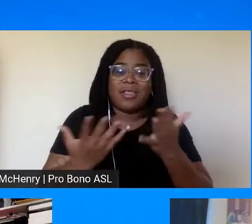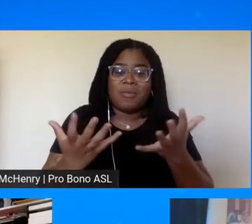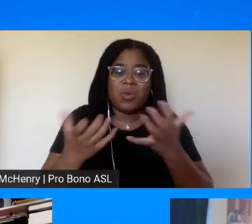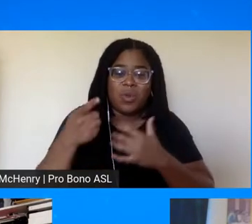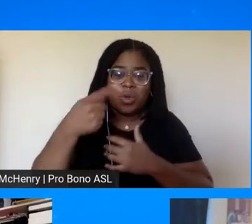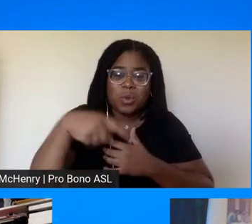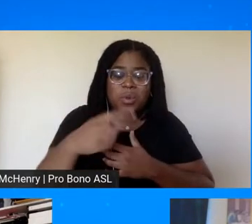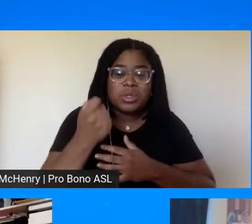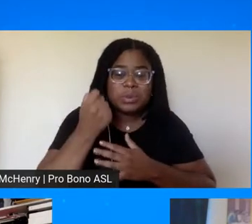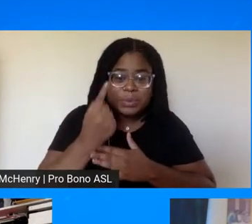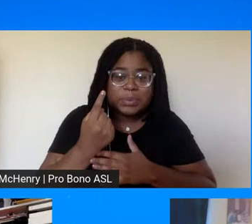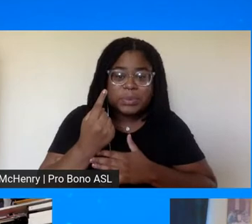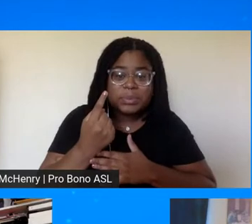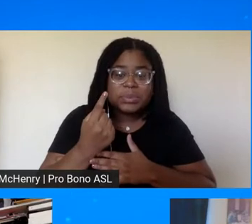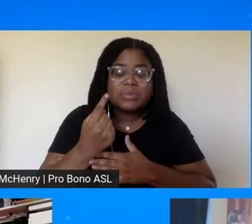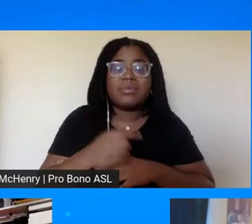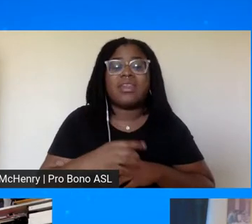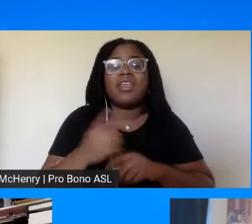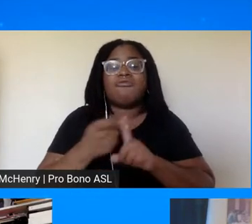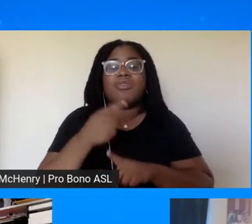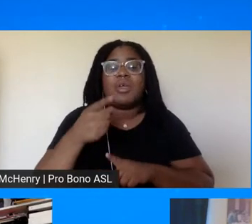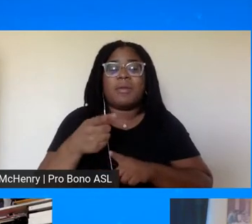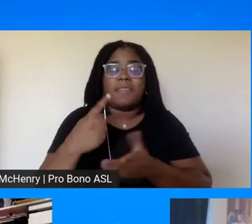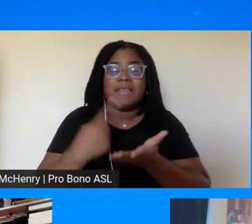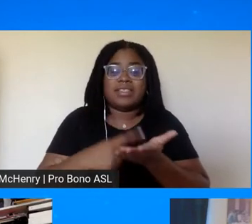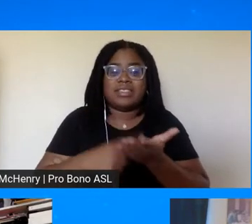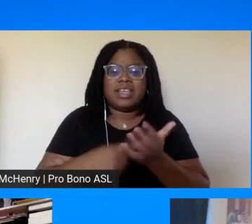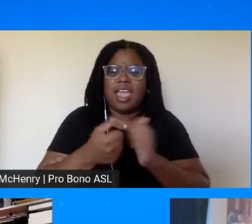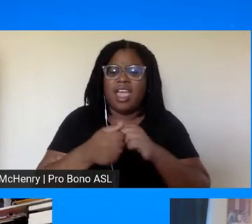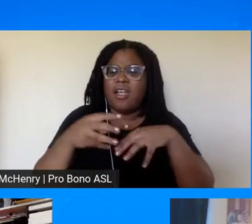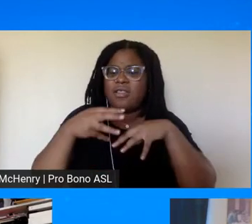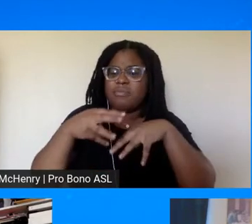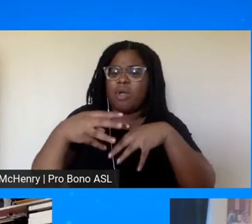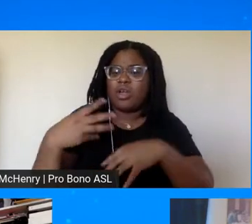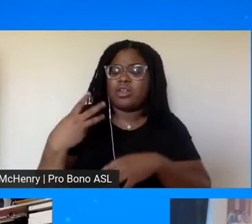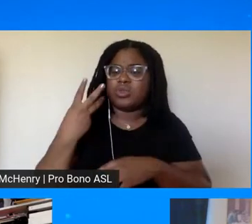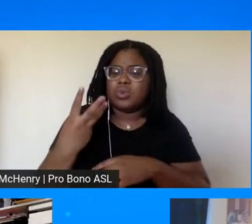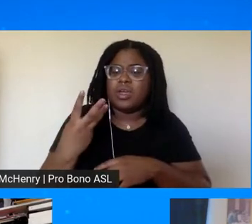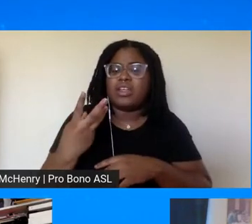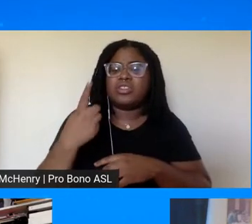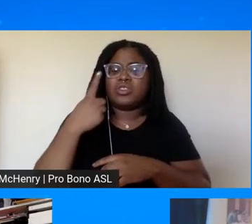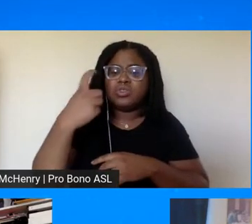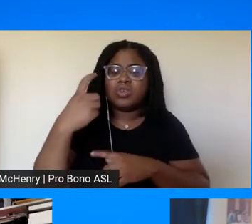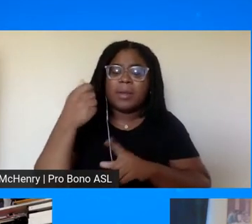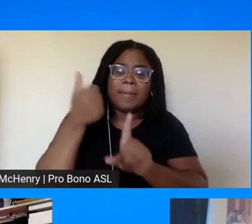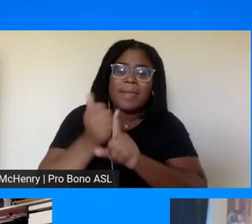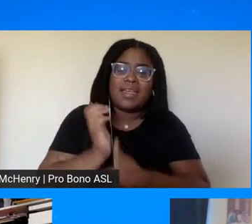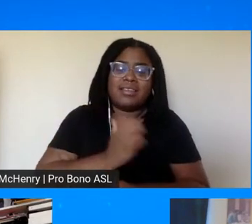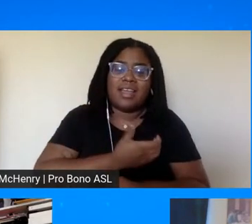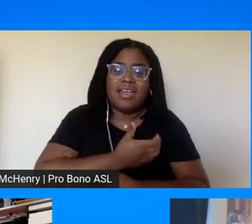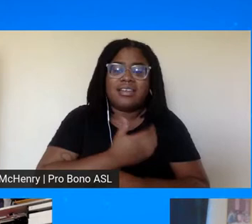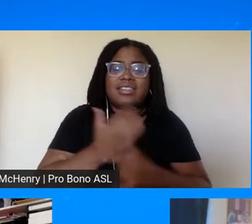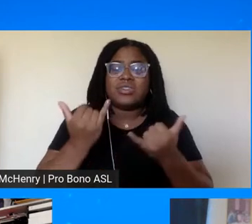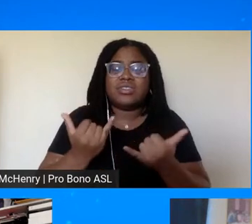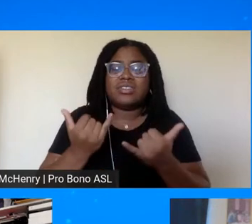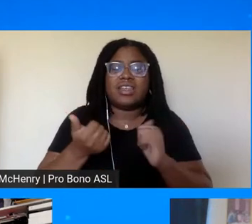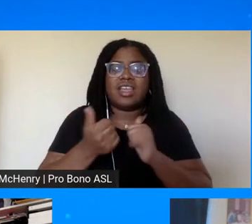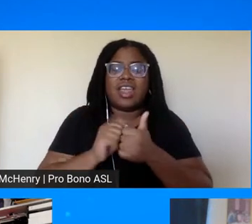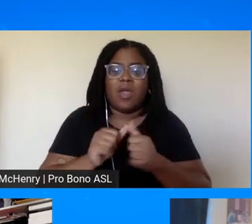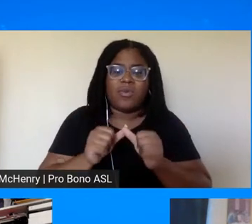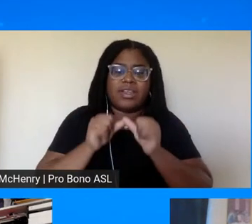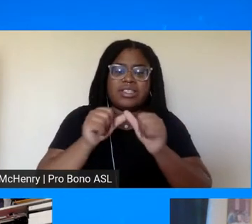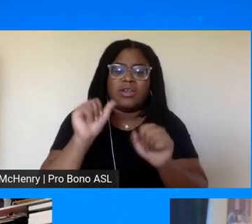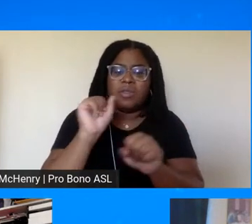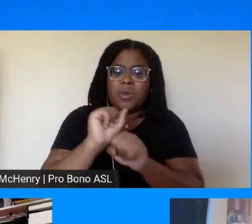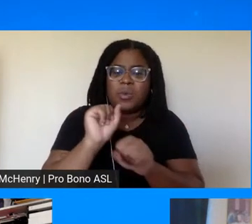from how the dream and the march influence and impact us today and how we can carry forward the work of realizing the dream.